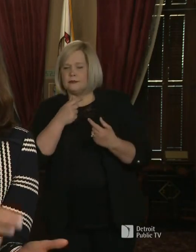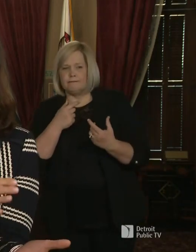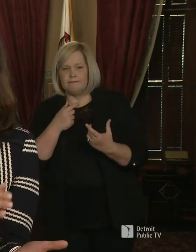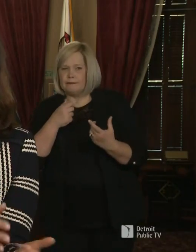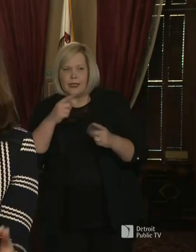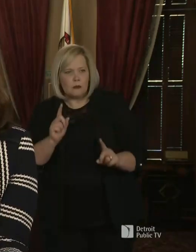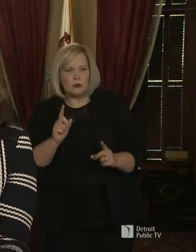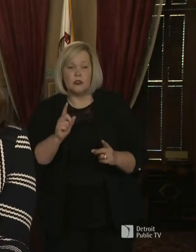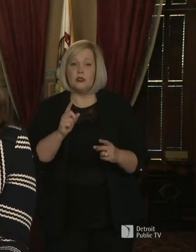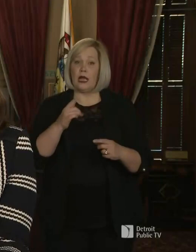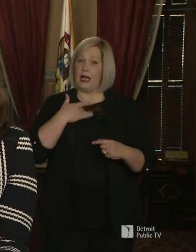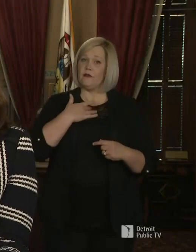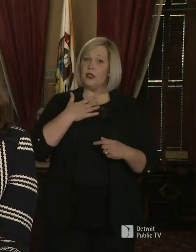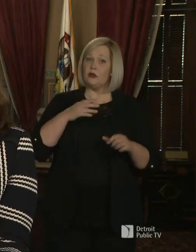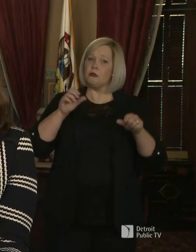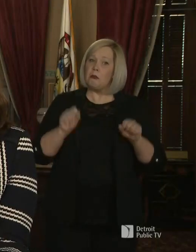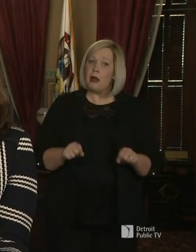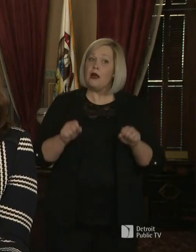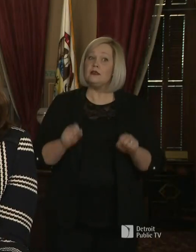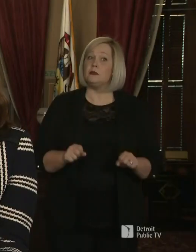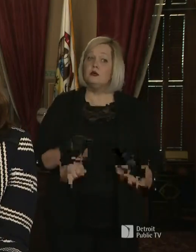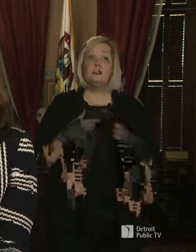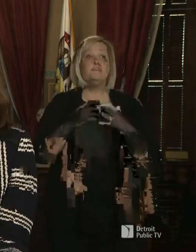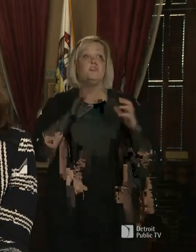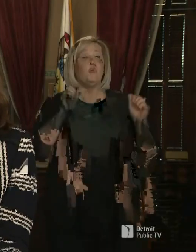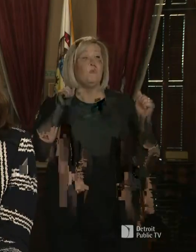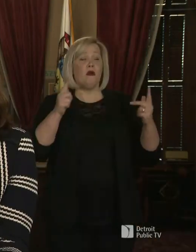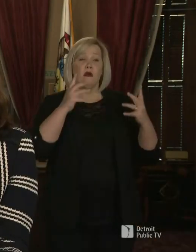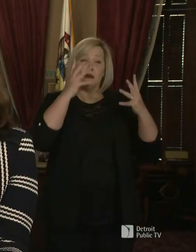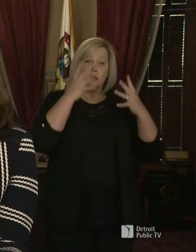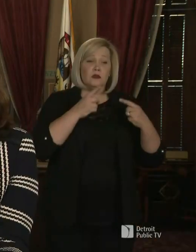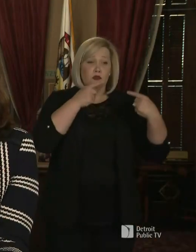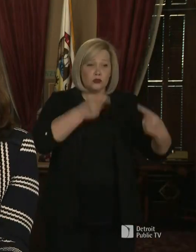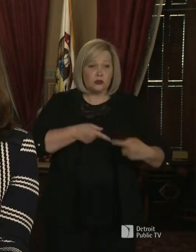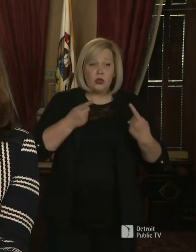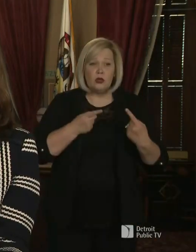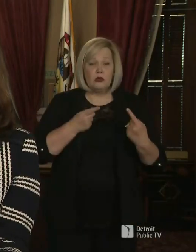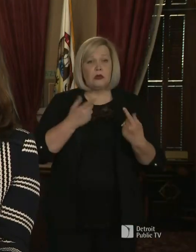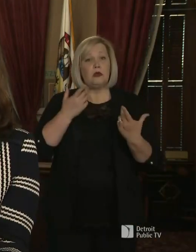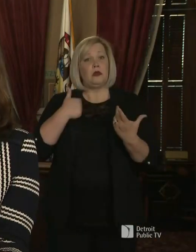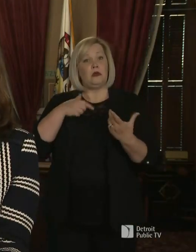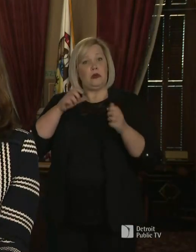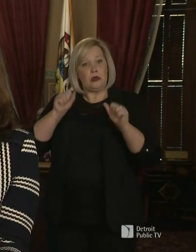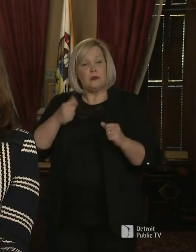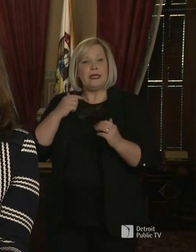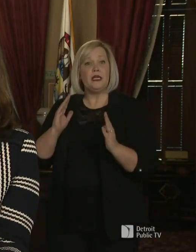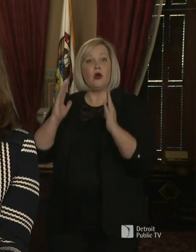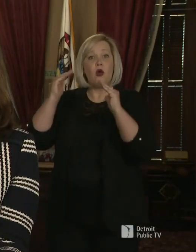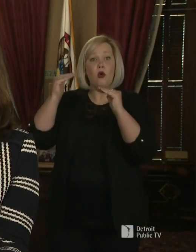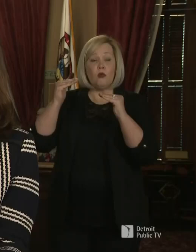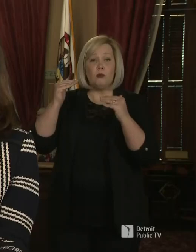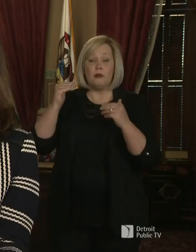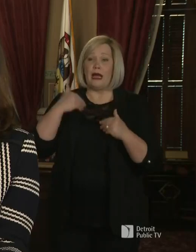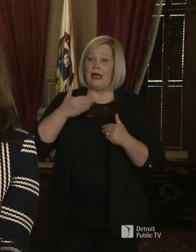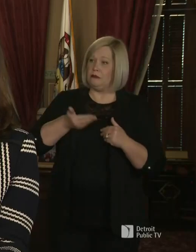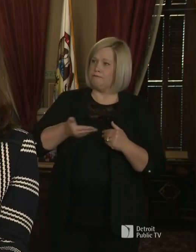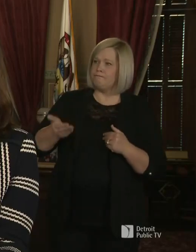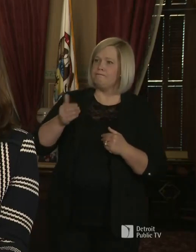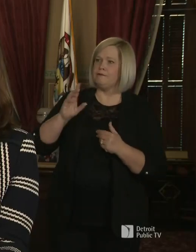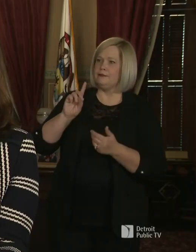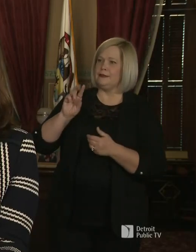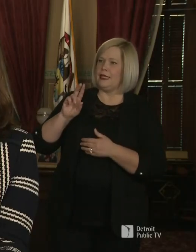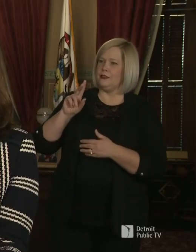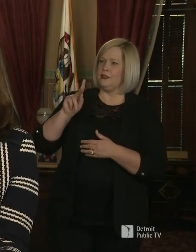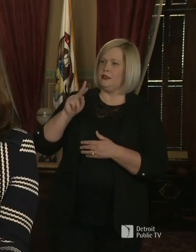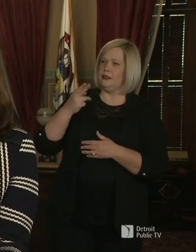potential here, amidst all of the sadness and hardship that we're going through right now. And I would invite Dr. Khaldun to weigh